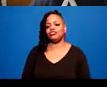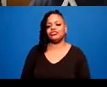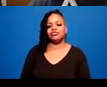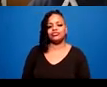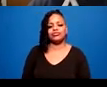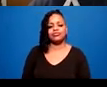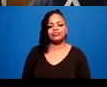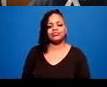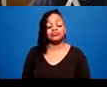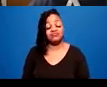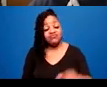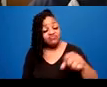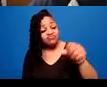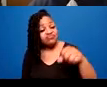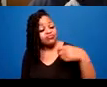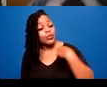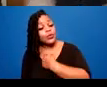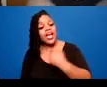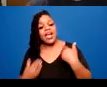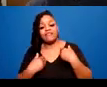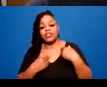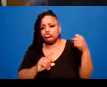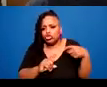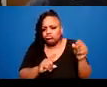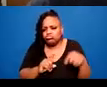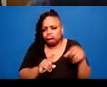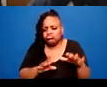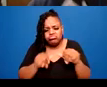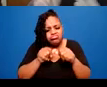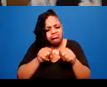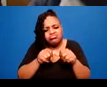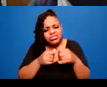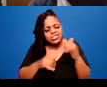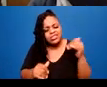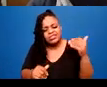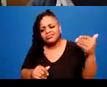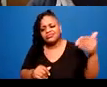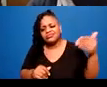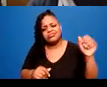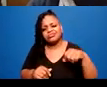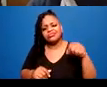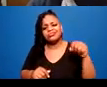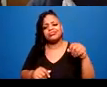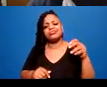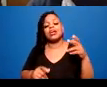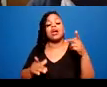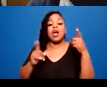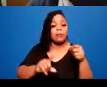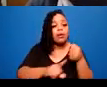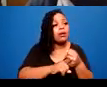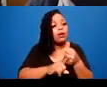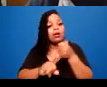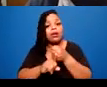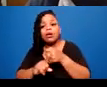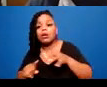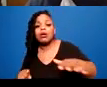and repeat and other things may happen to us. And we have our trauma responses that